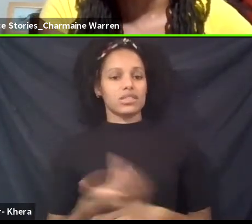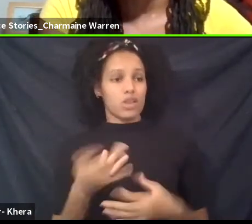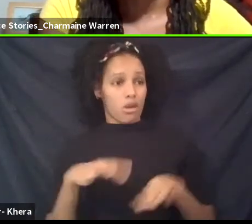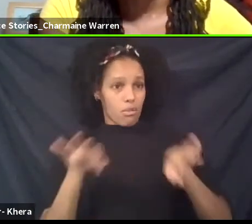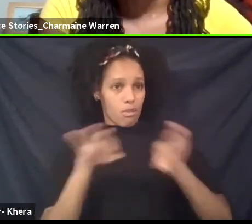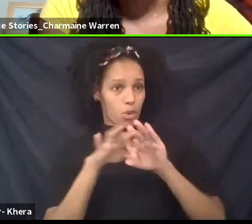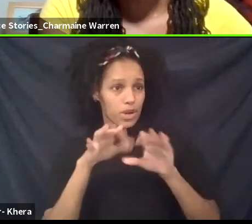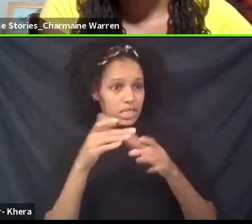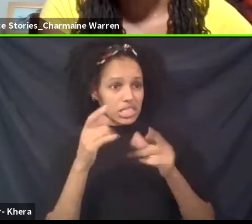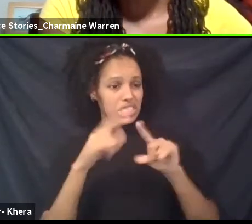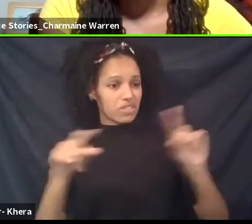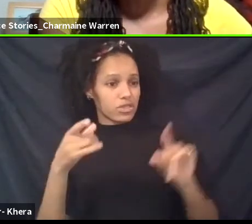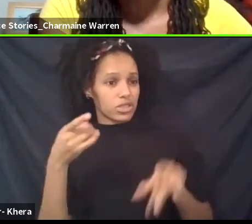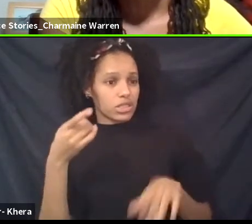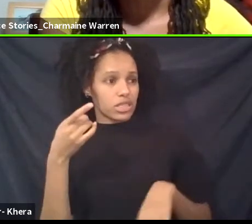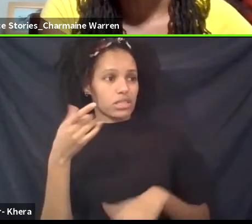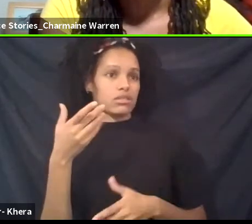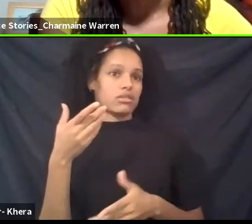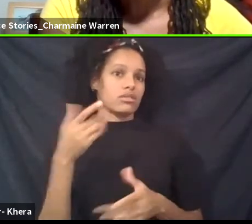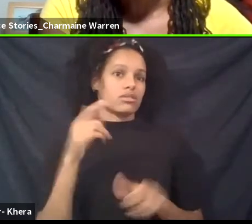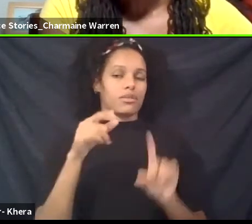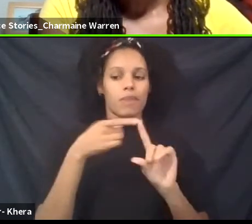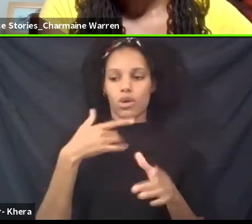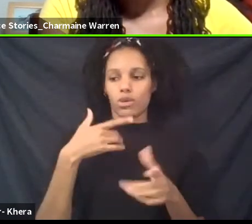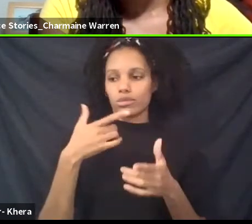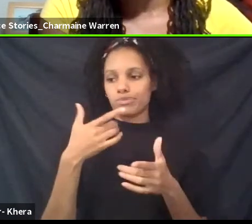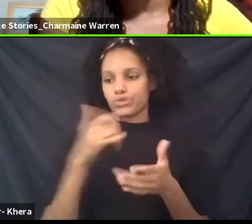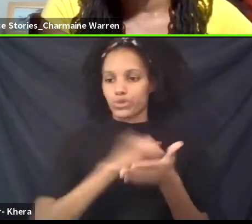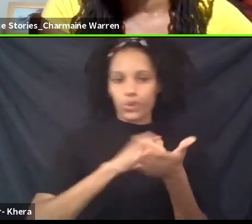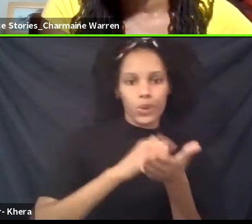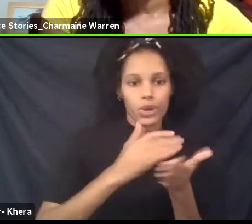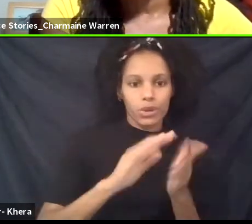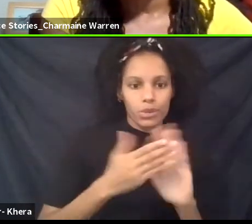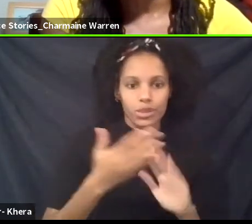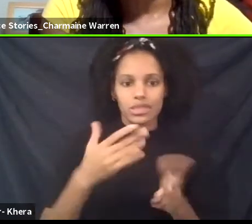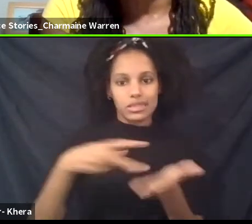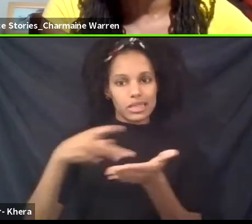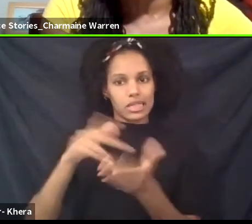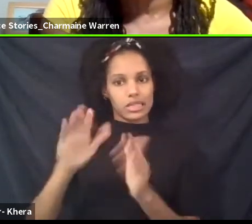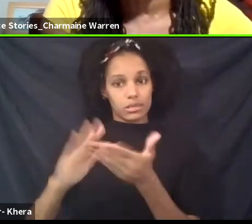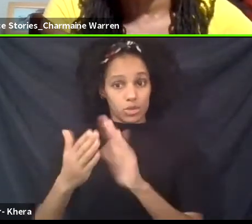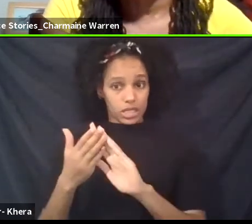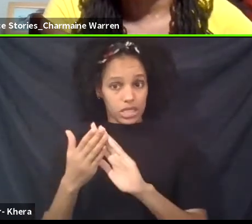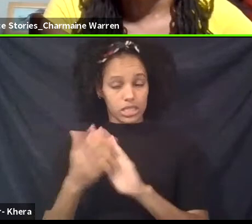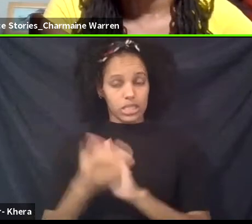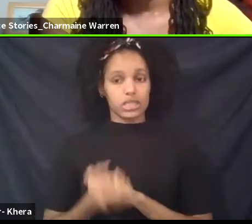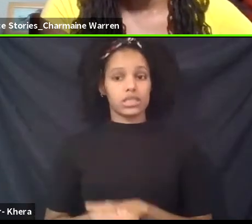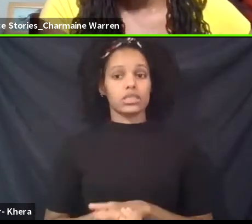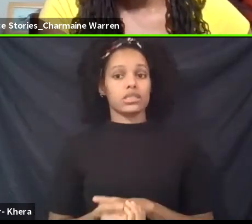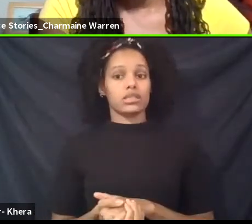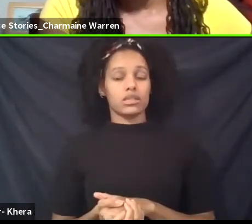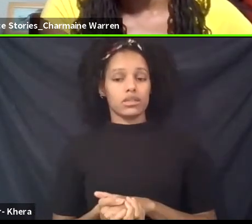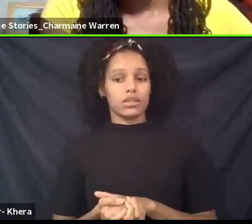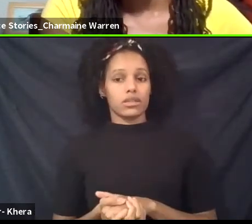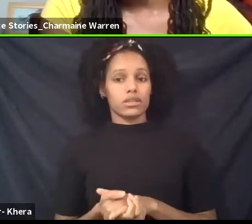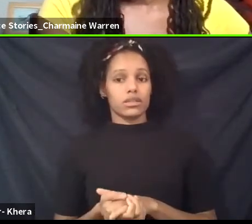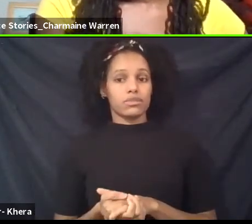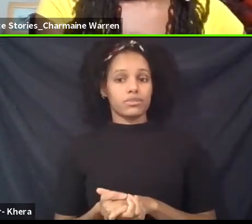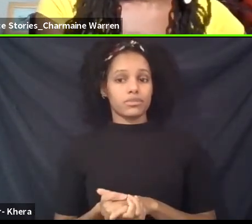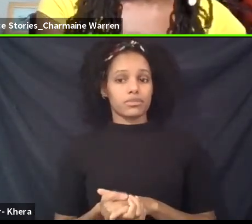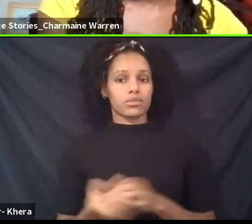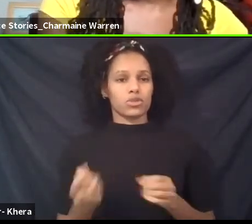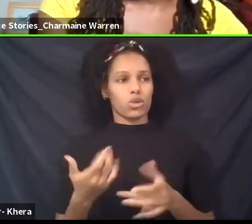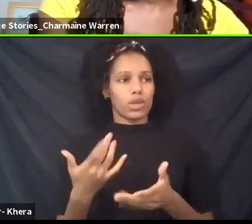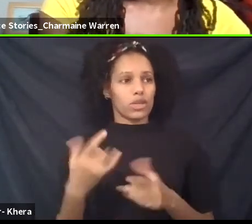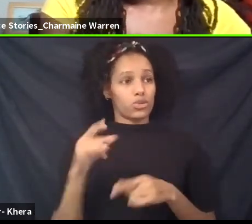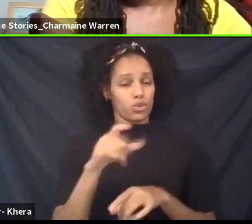dance and dance community in New York where you worked for a while and the Twin Cities? think this is,